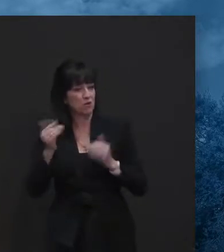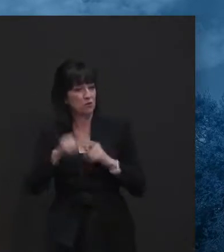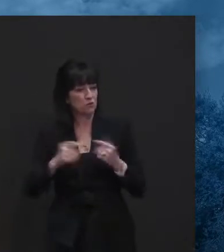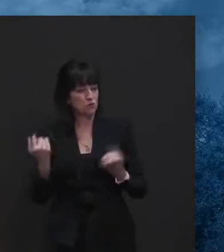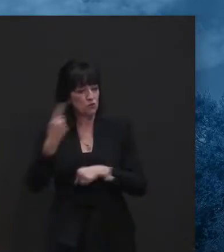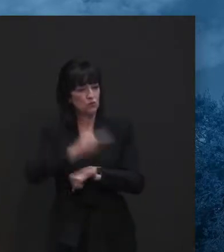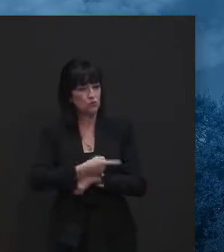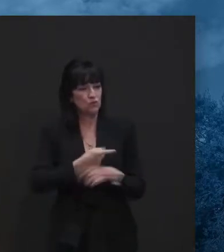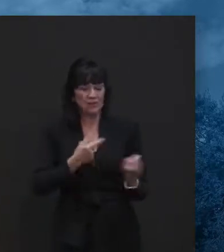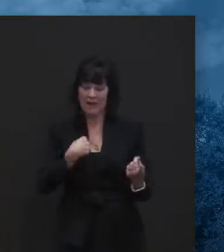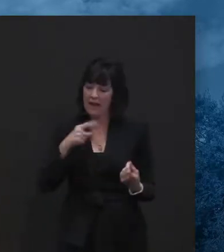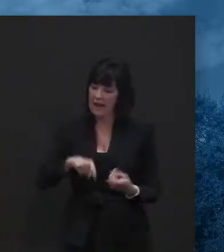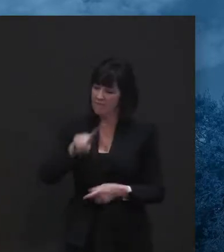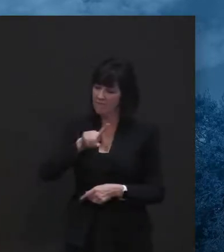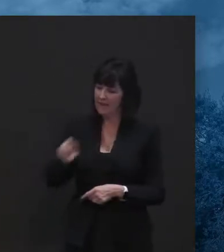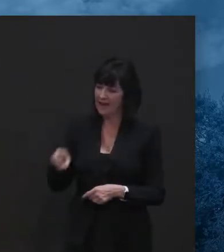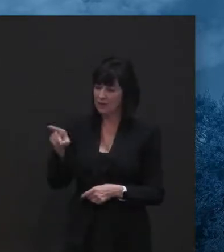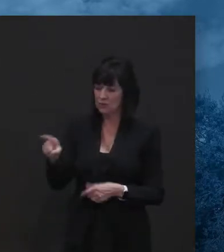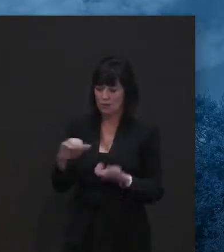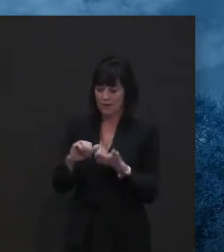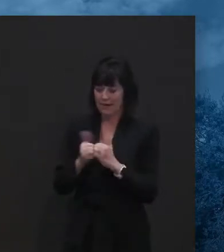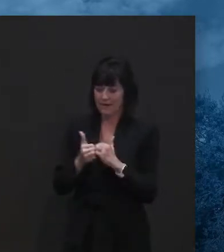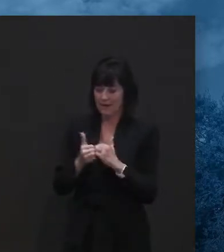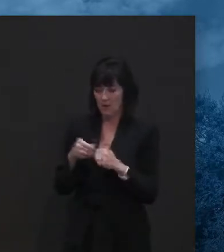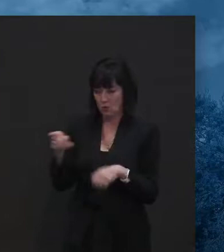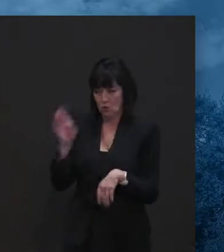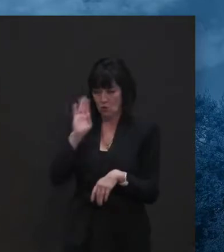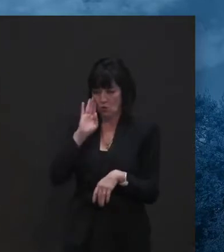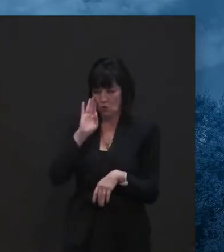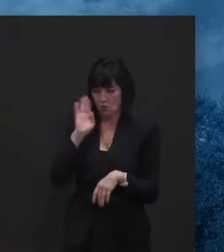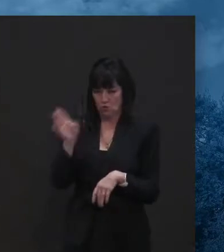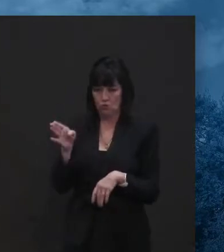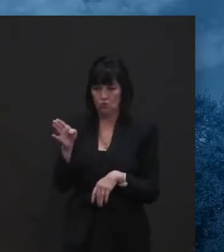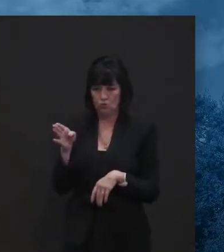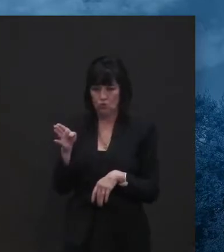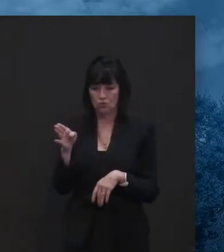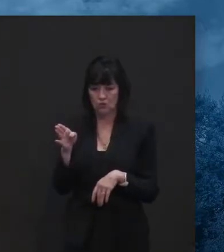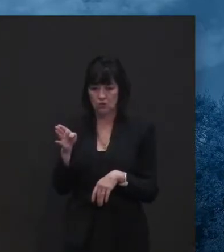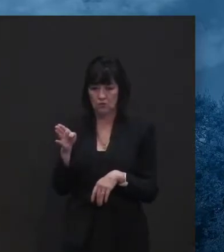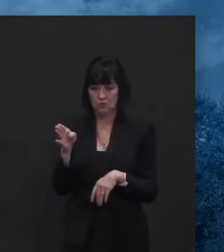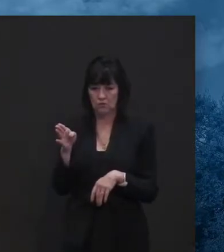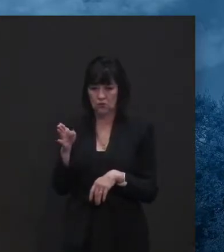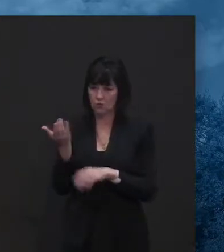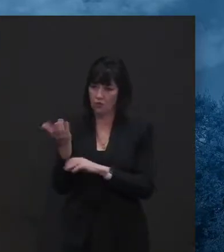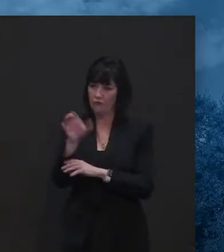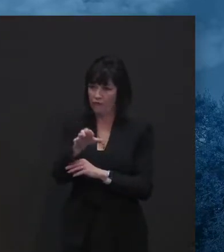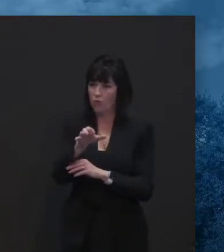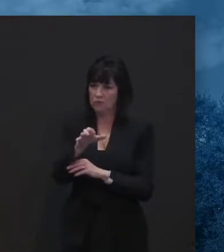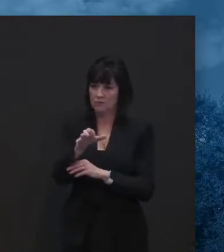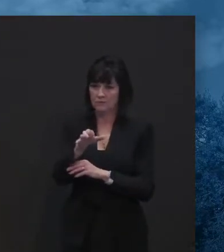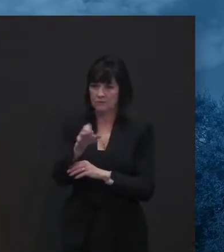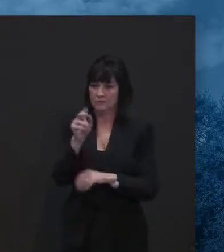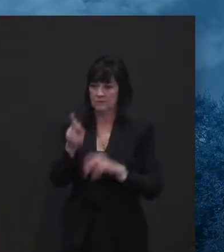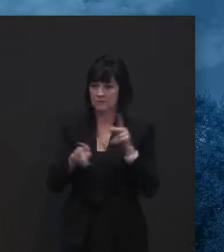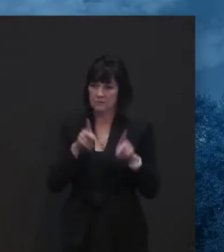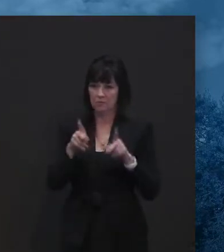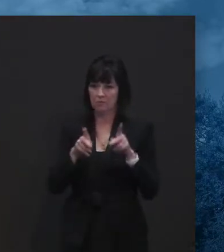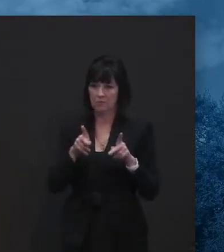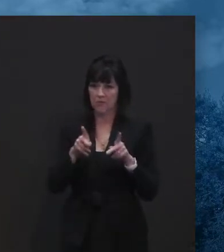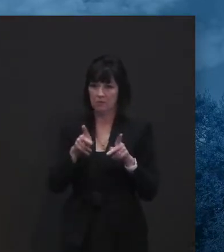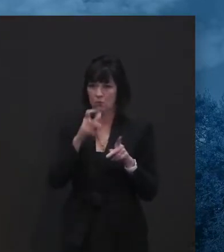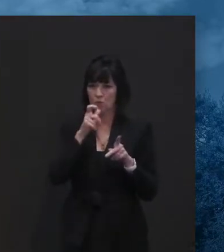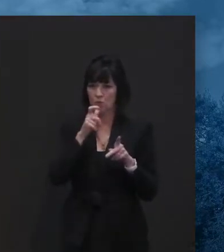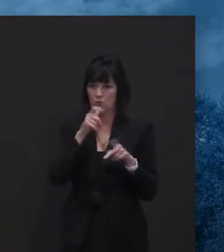you know, I have to ask here, how are you going to practically enforce the indoor, uh, at home gathering limits, especially